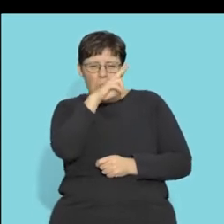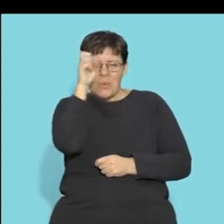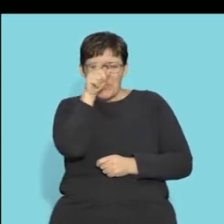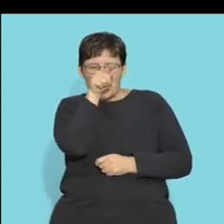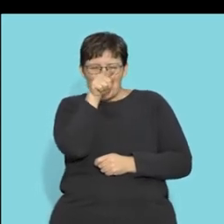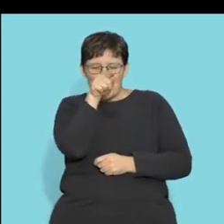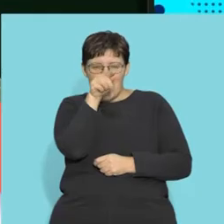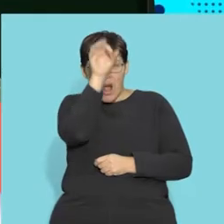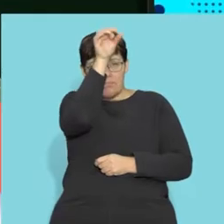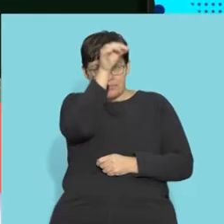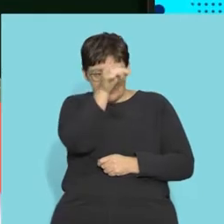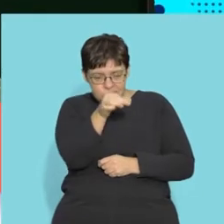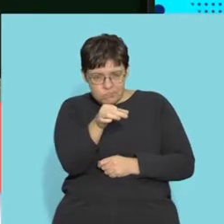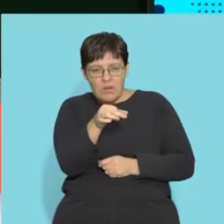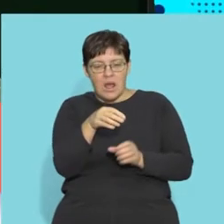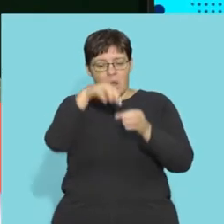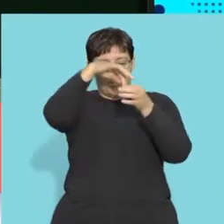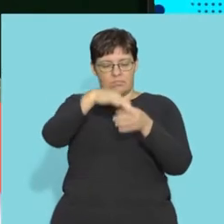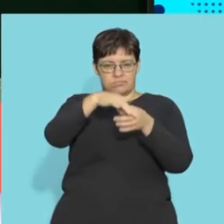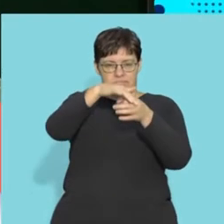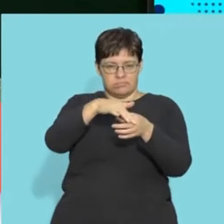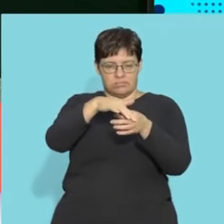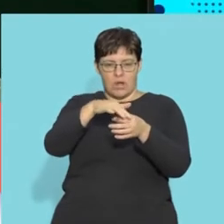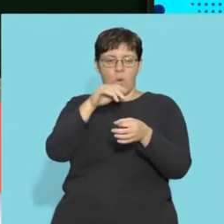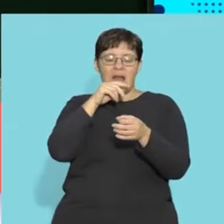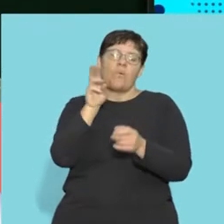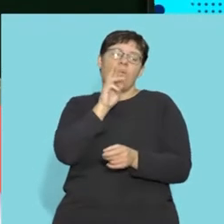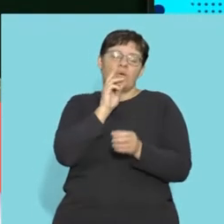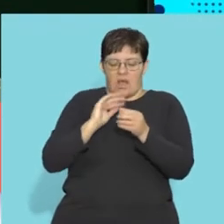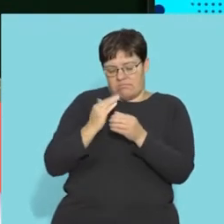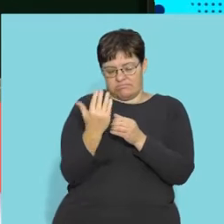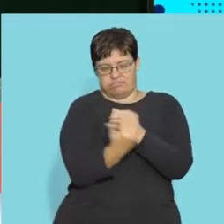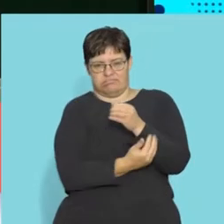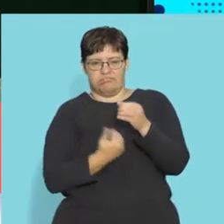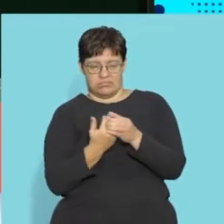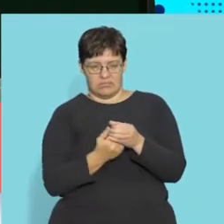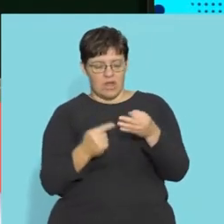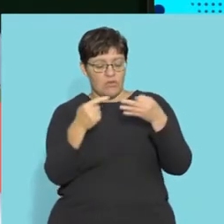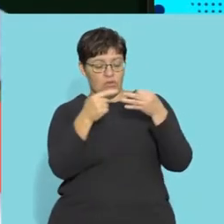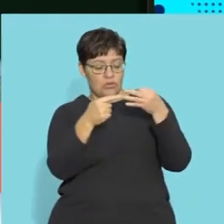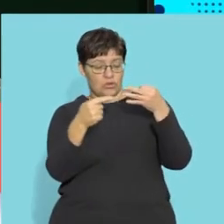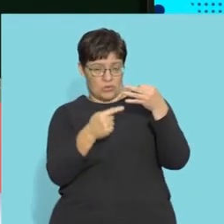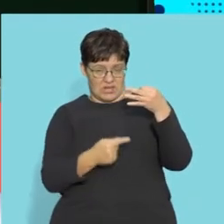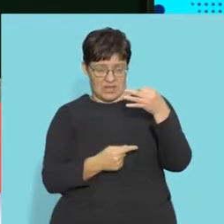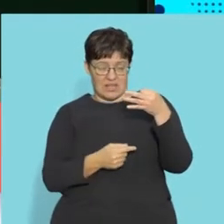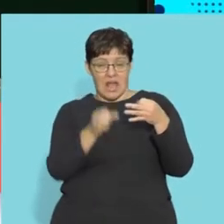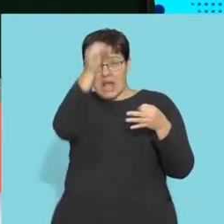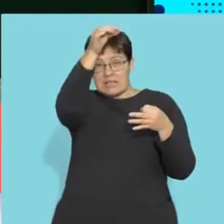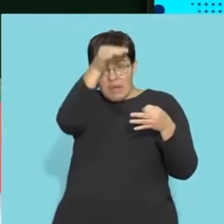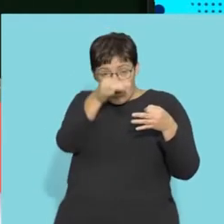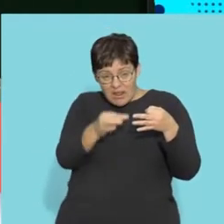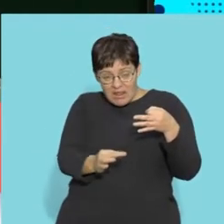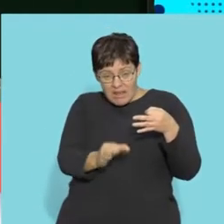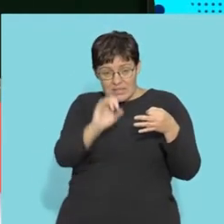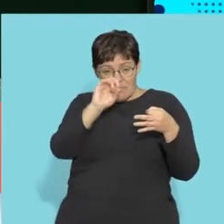on the diagram, which is the spinal cord is suspended in. Right. It's like a shock absorber. So there's three ways in